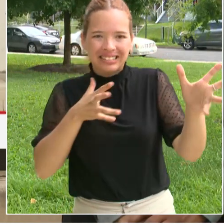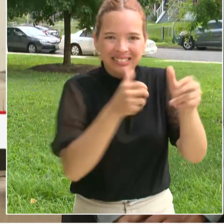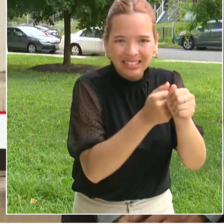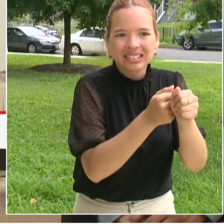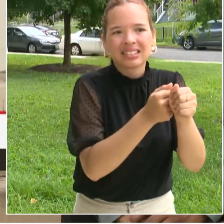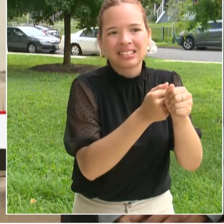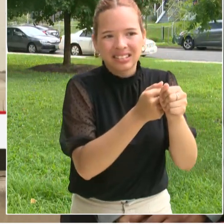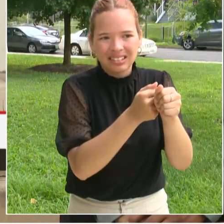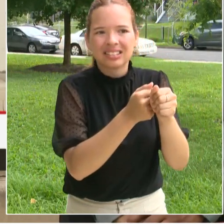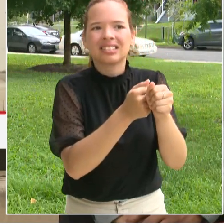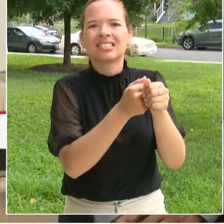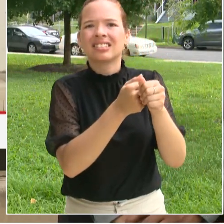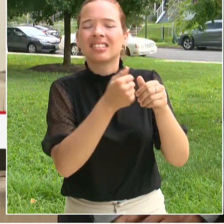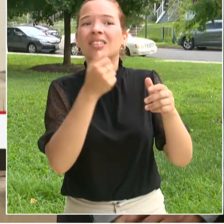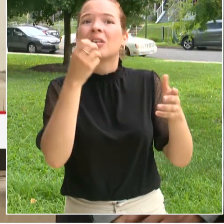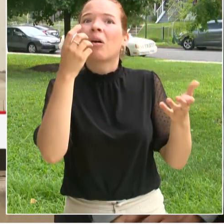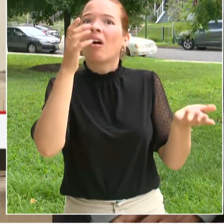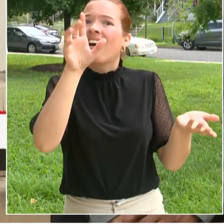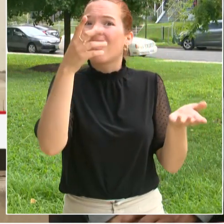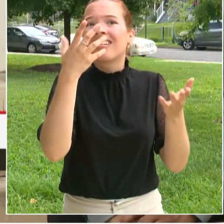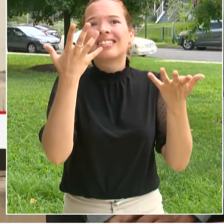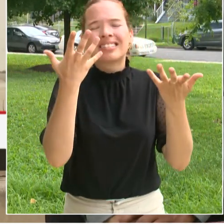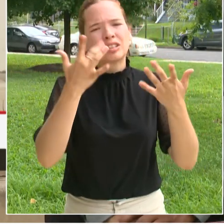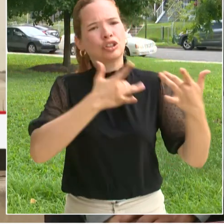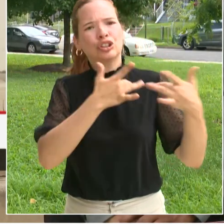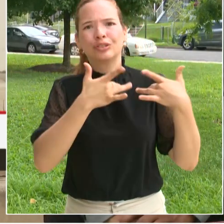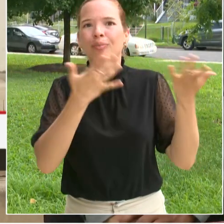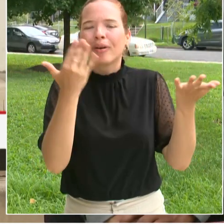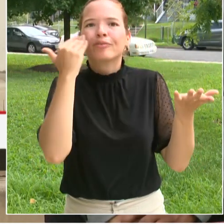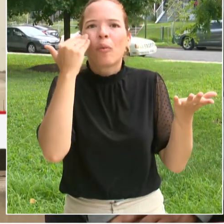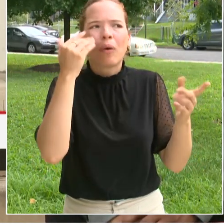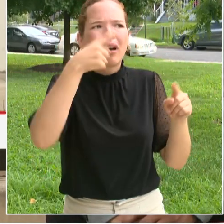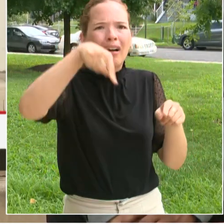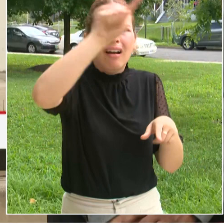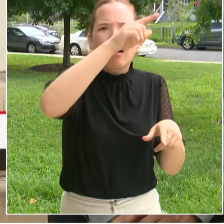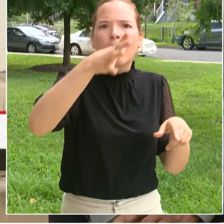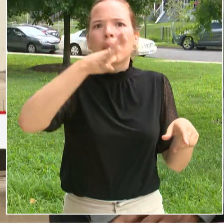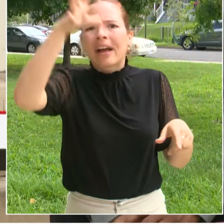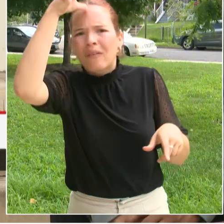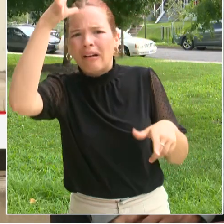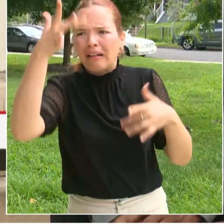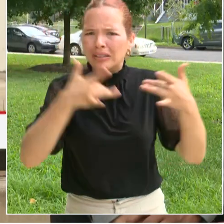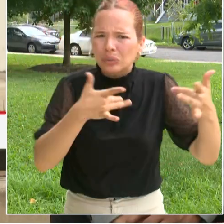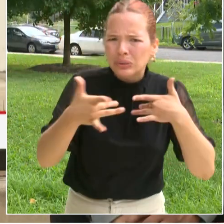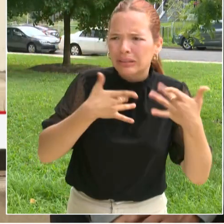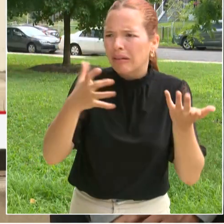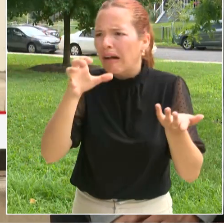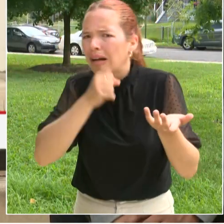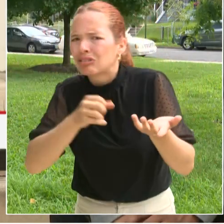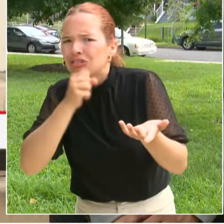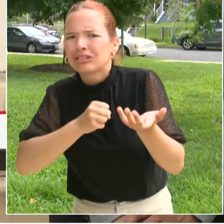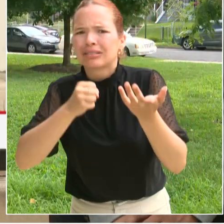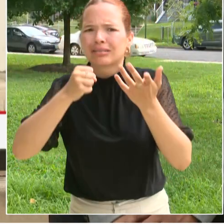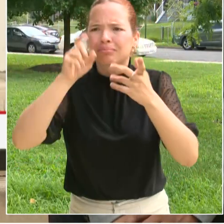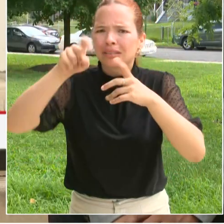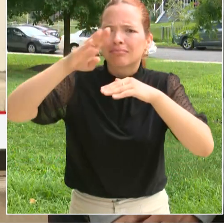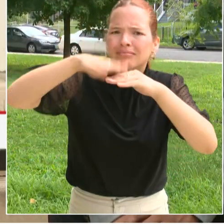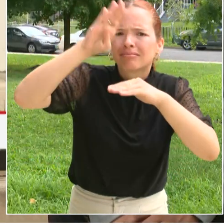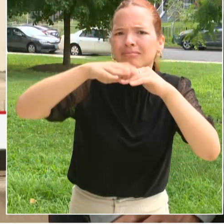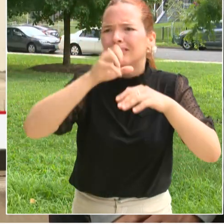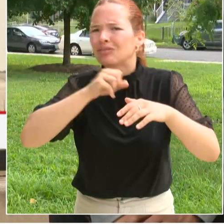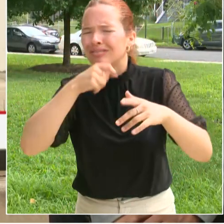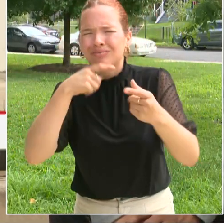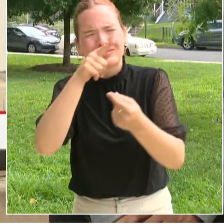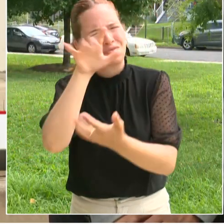vaccines, a lot of new vaccines crop up over the course of the kids' life that they need to get into compliance with. So one easy